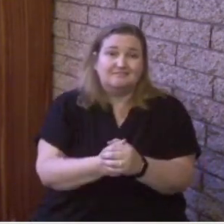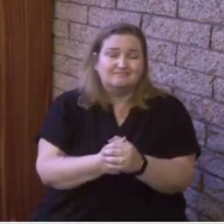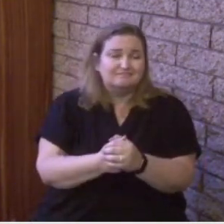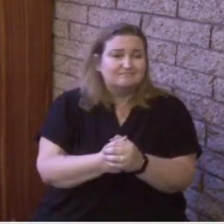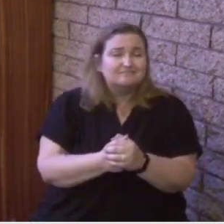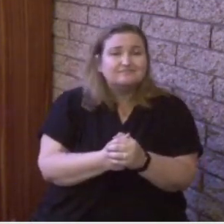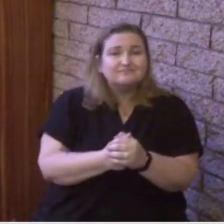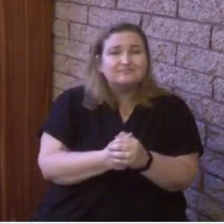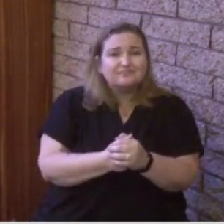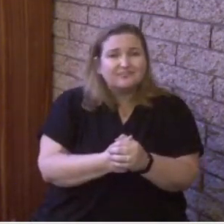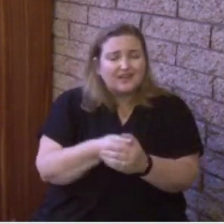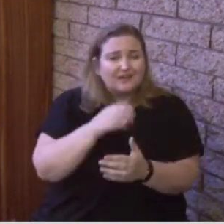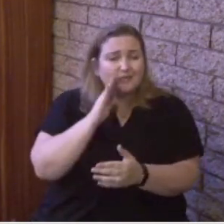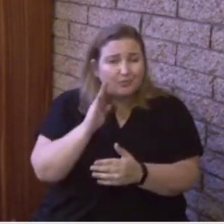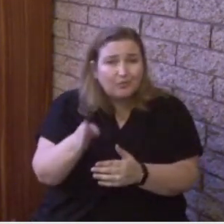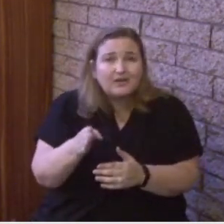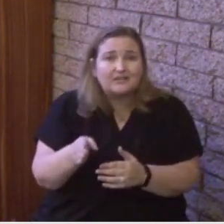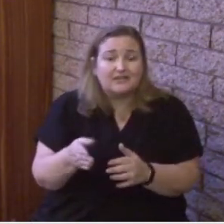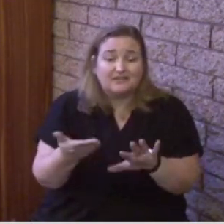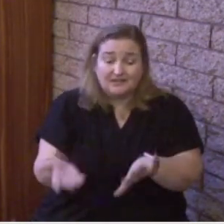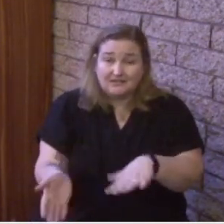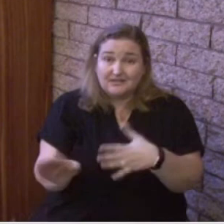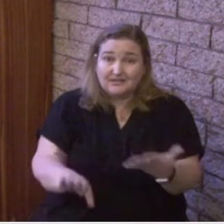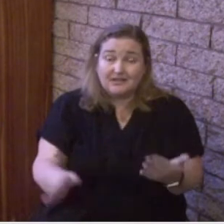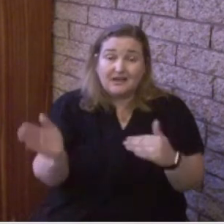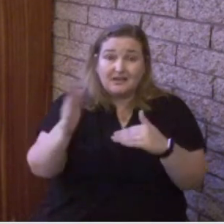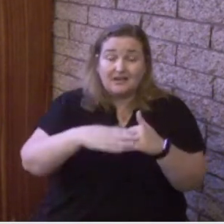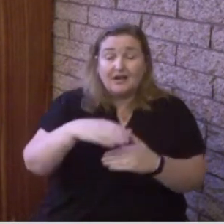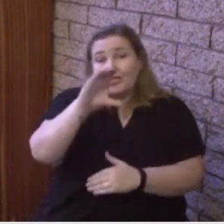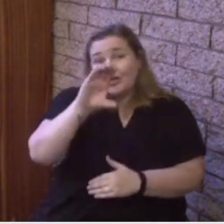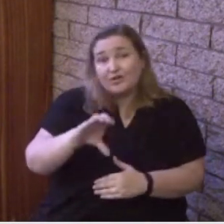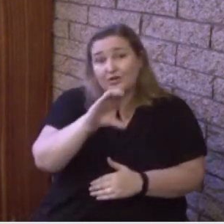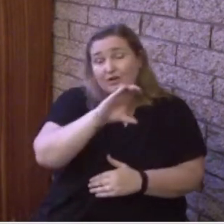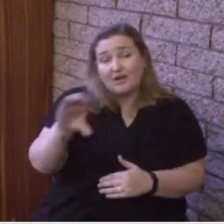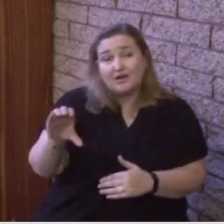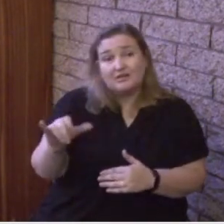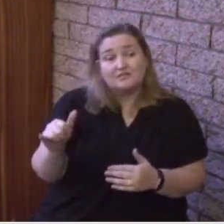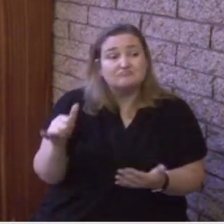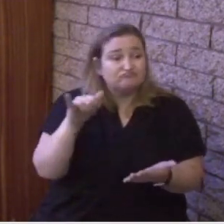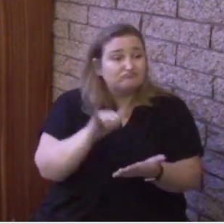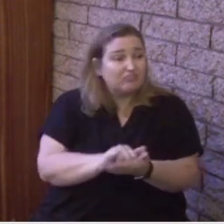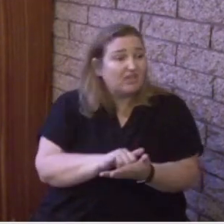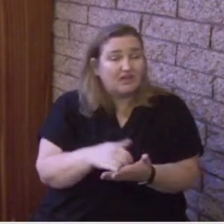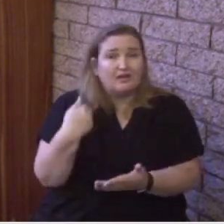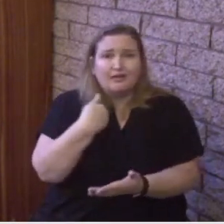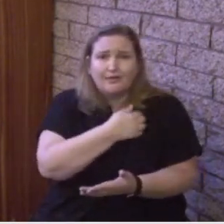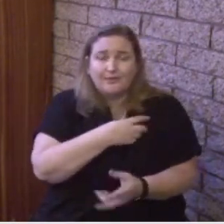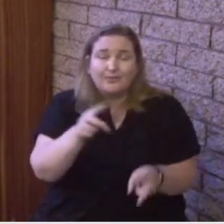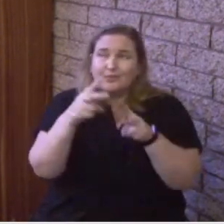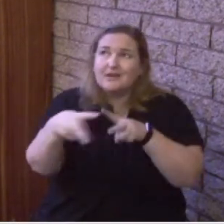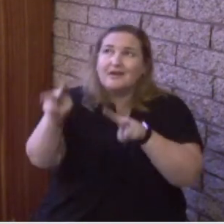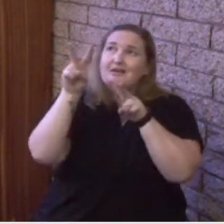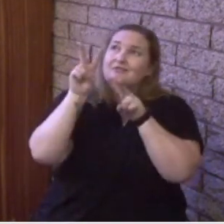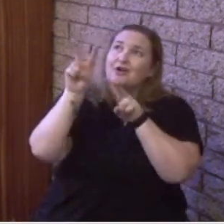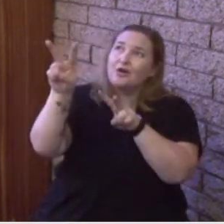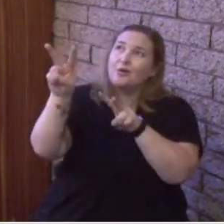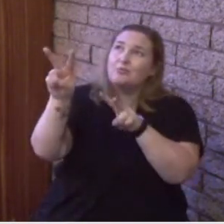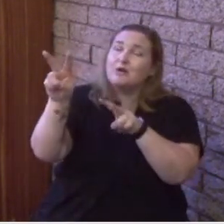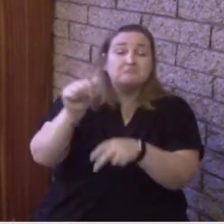every sin to die on the cross so that we have hope not of this world but for the next